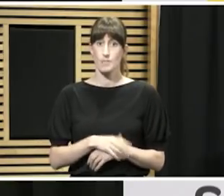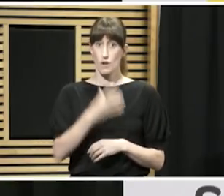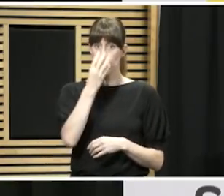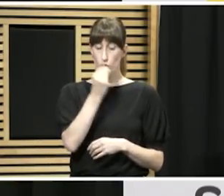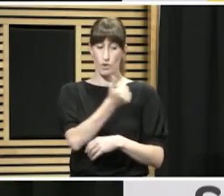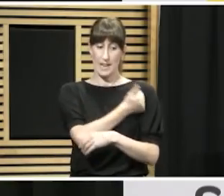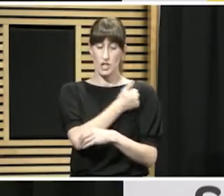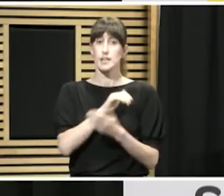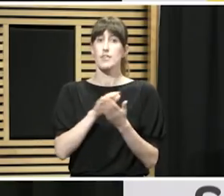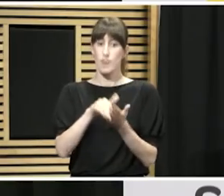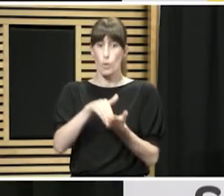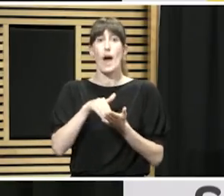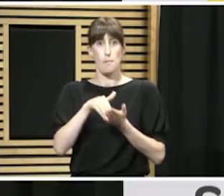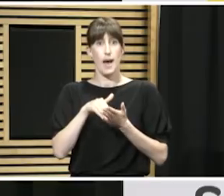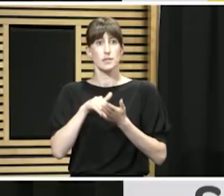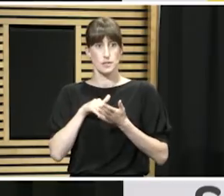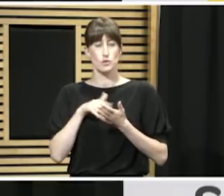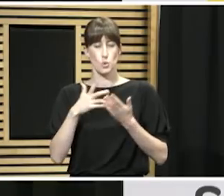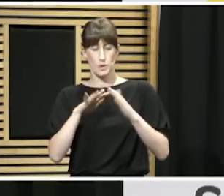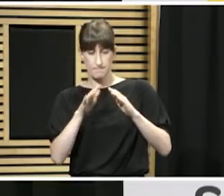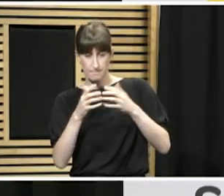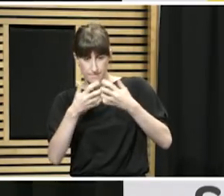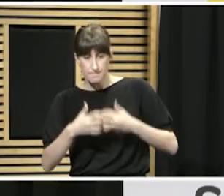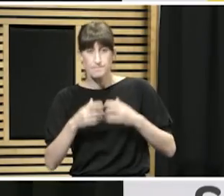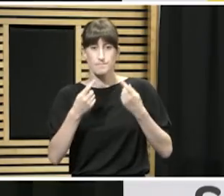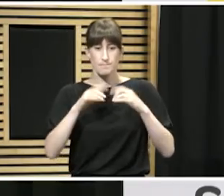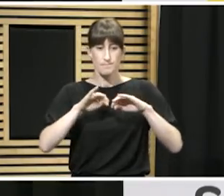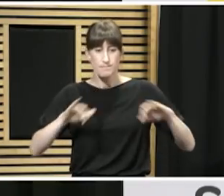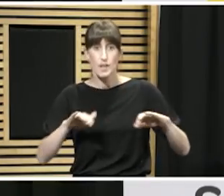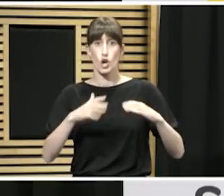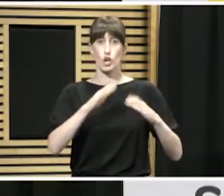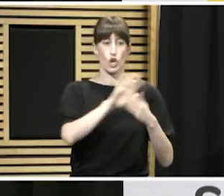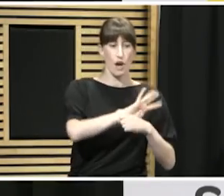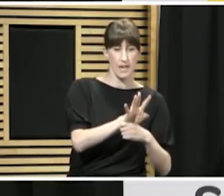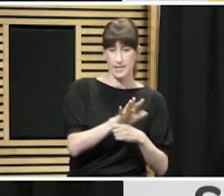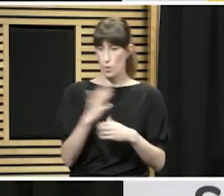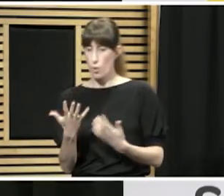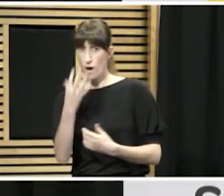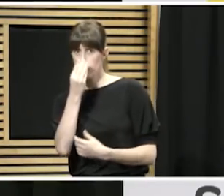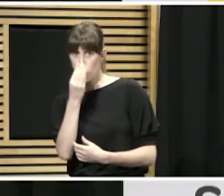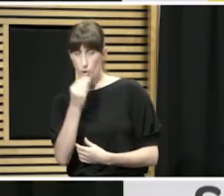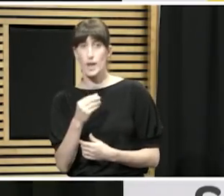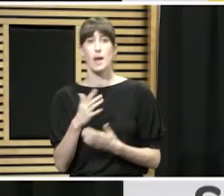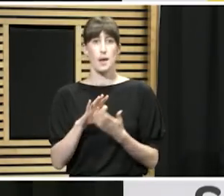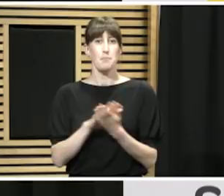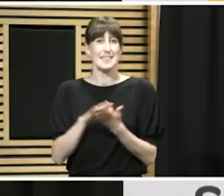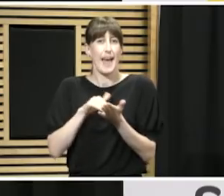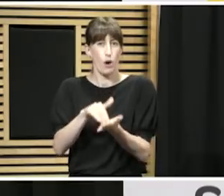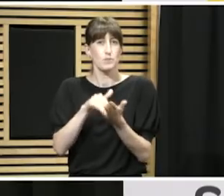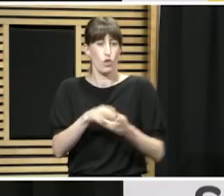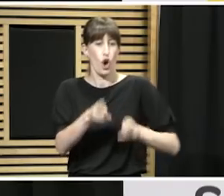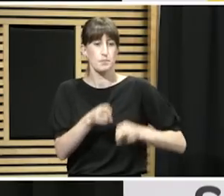COVID-19. Because if we vaccinate people, then we can reduce pressure on our hospital system, particularly through winter.